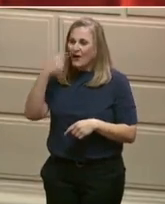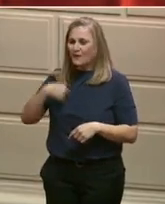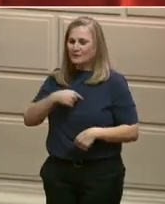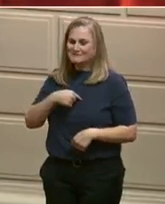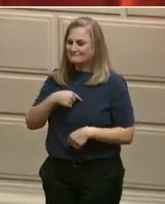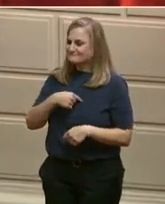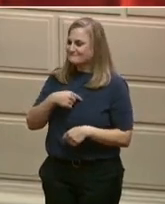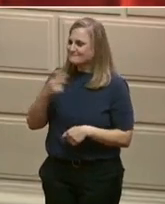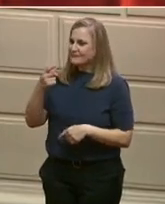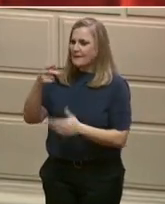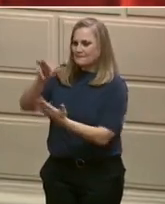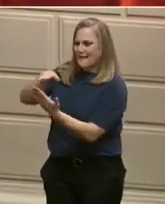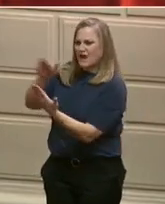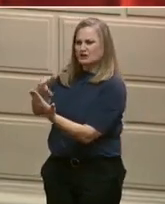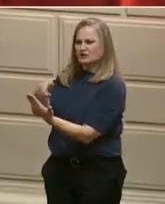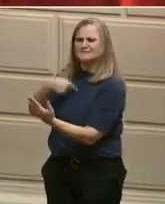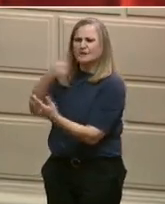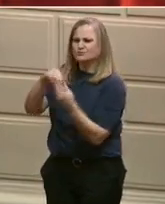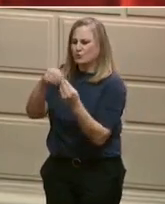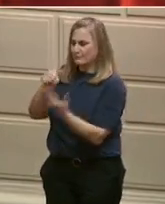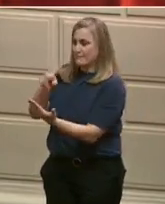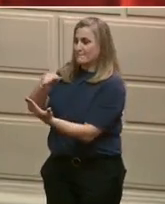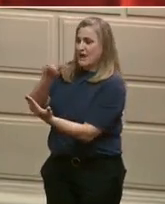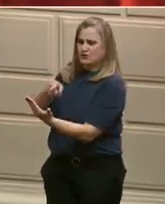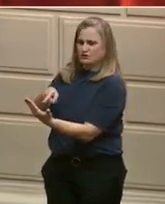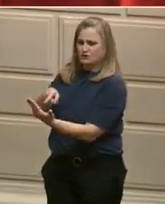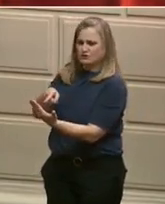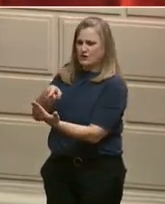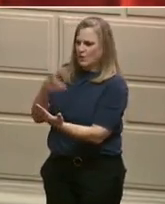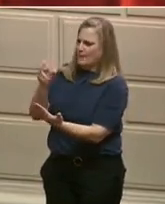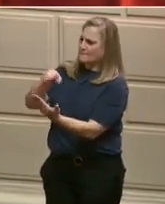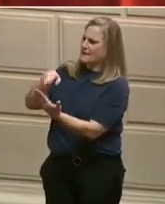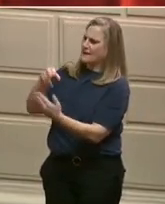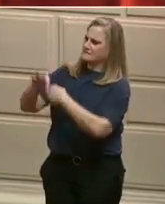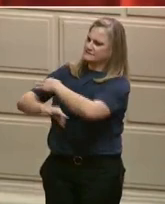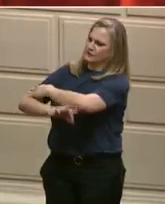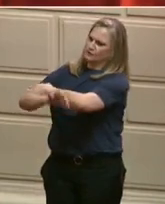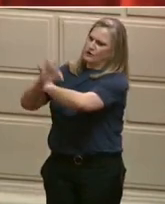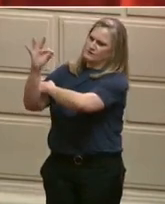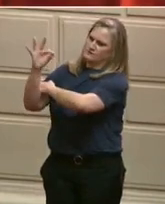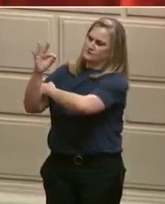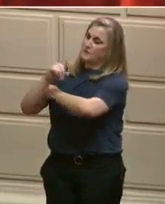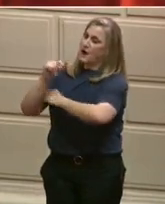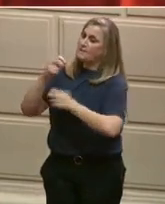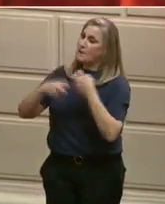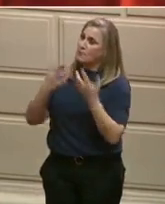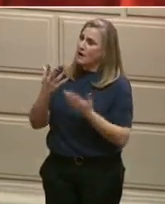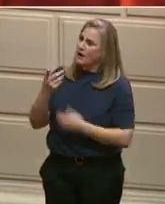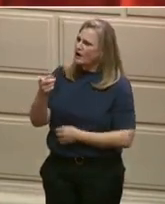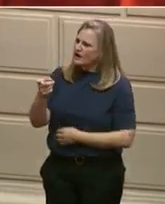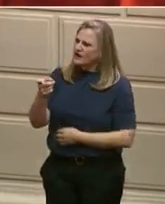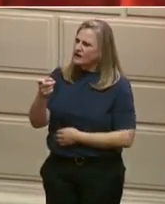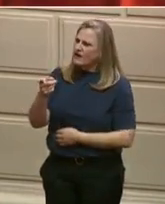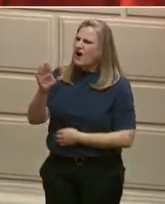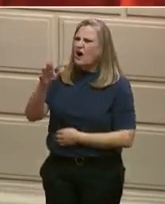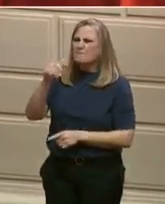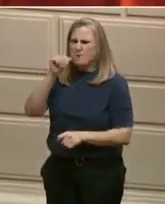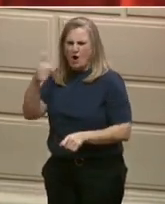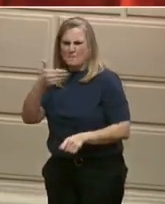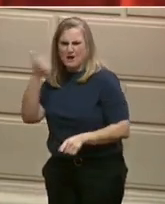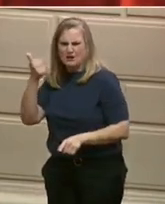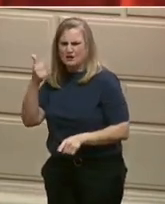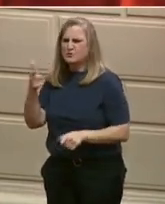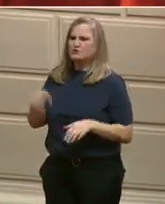this sunrise is beautiful, but maybe tomorrow will be better. Long story short, he never got it done.